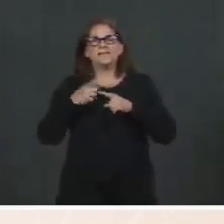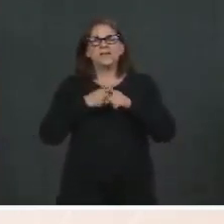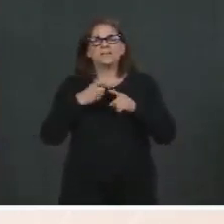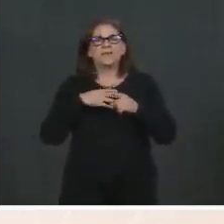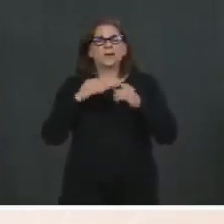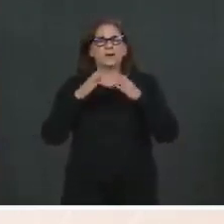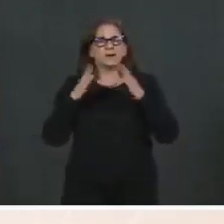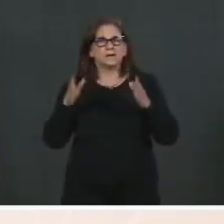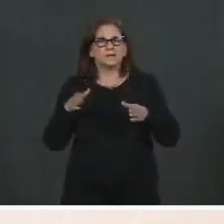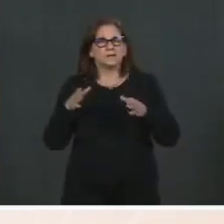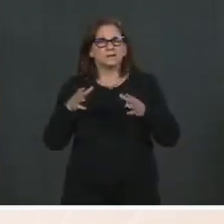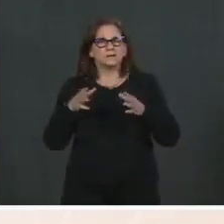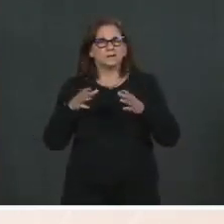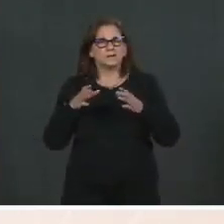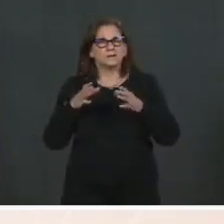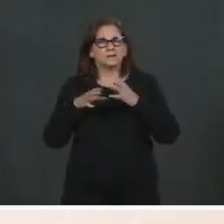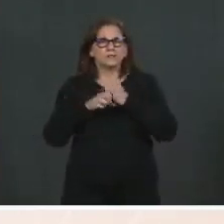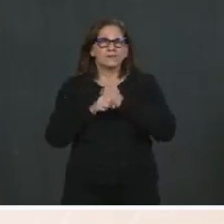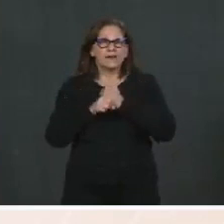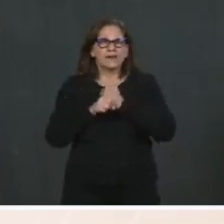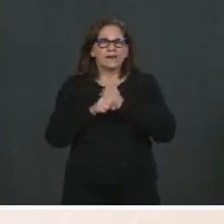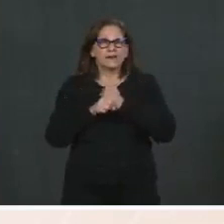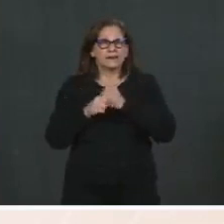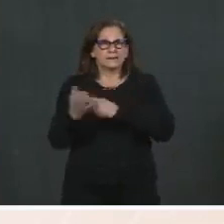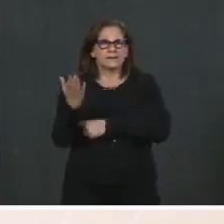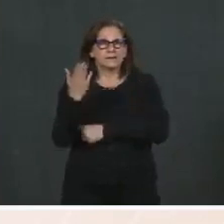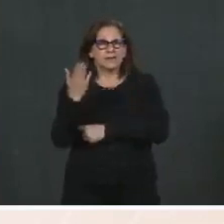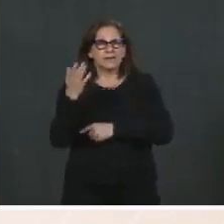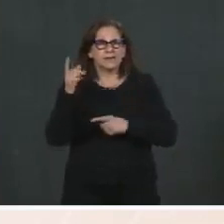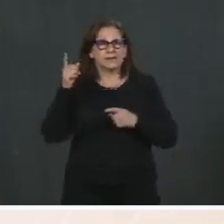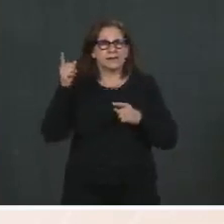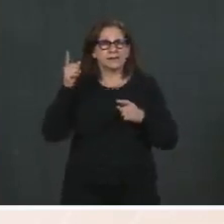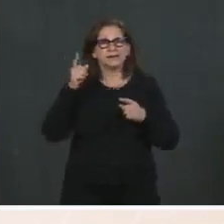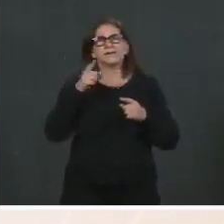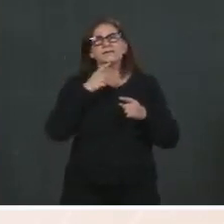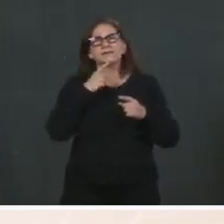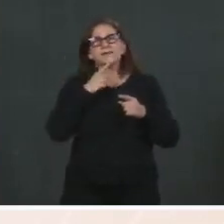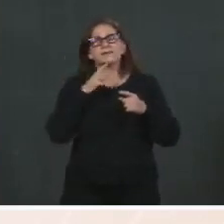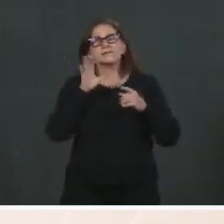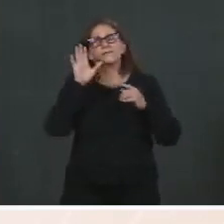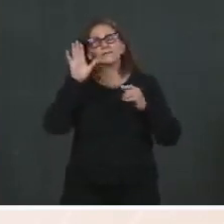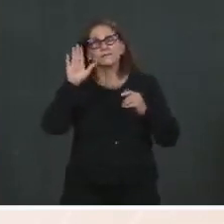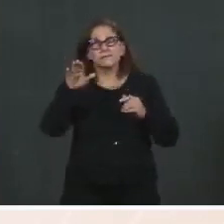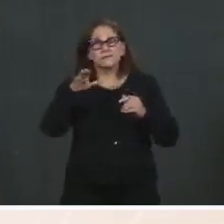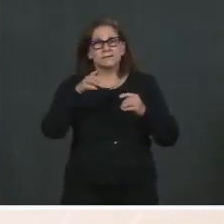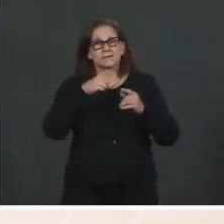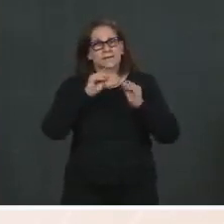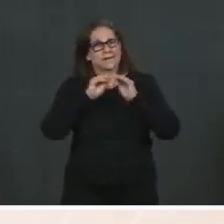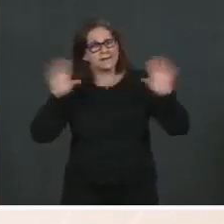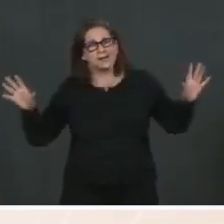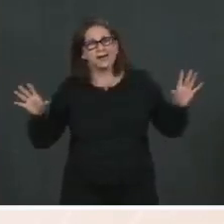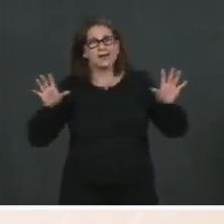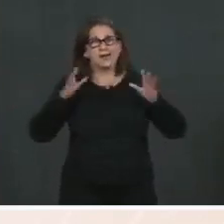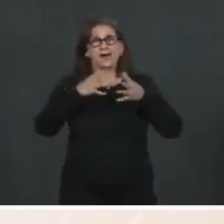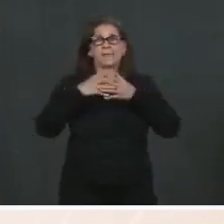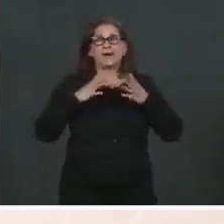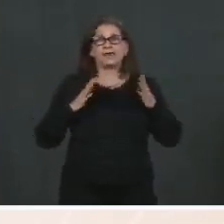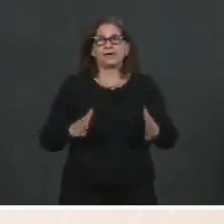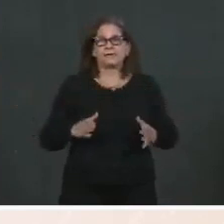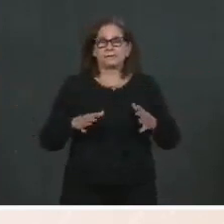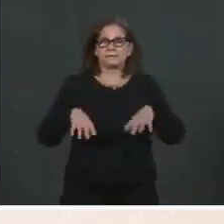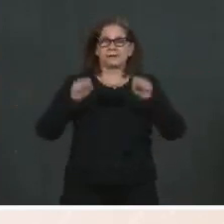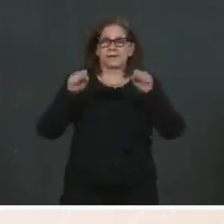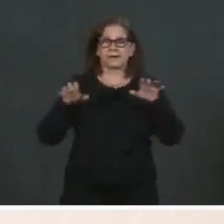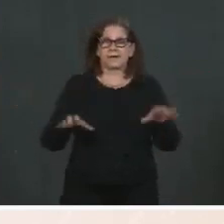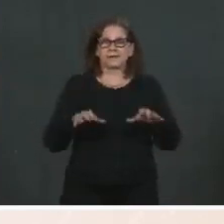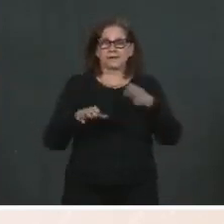Americans to continue to take action to prevent a fourth surge, including non-essential travel. Is the warning